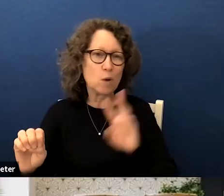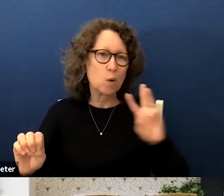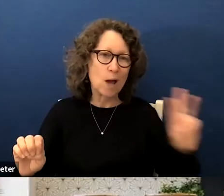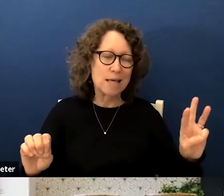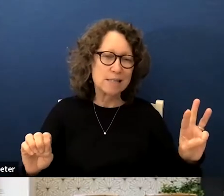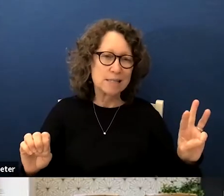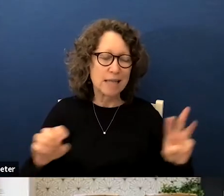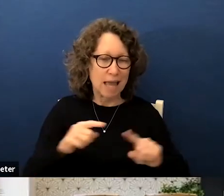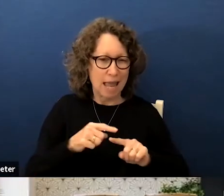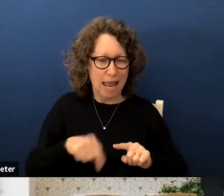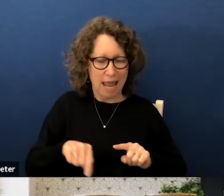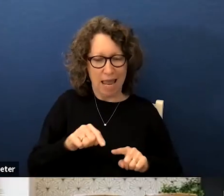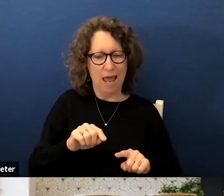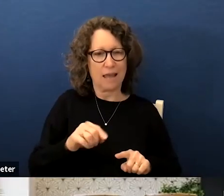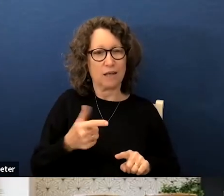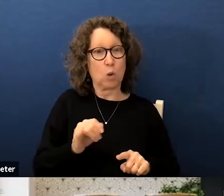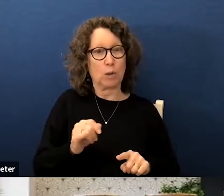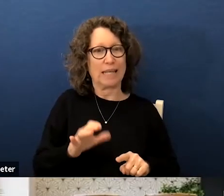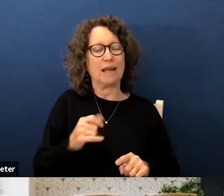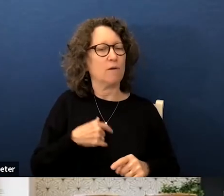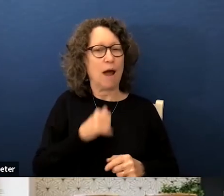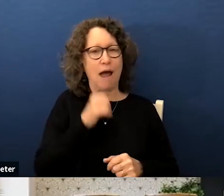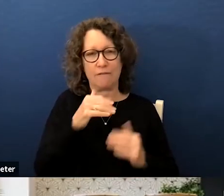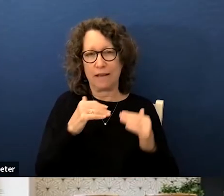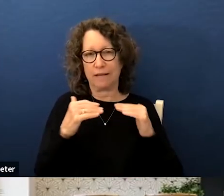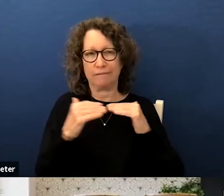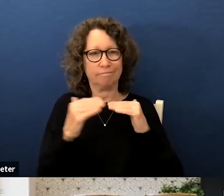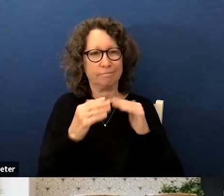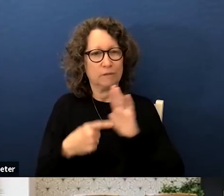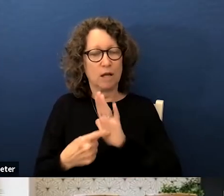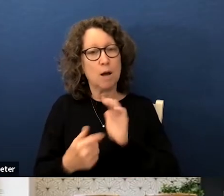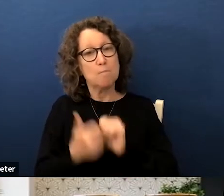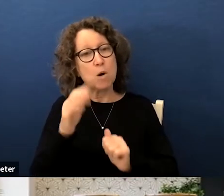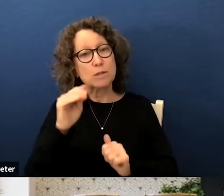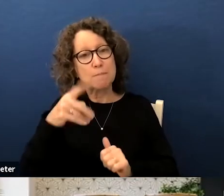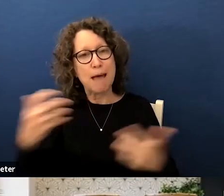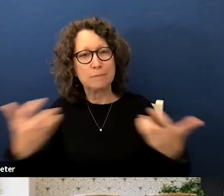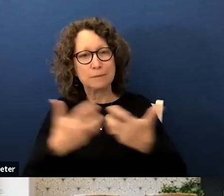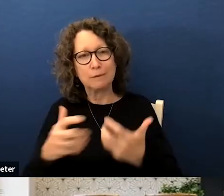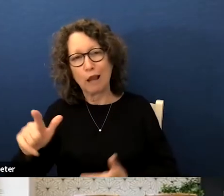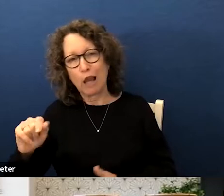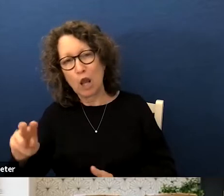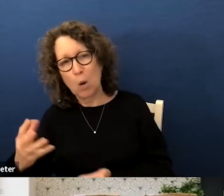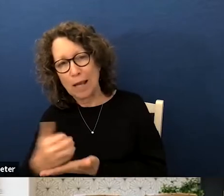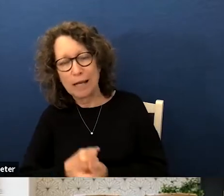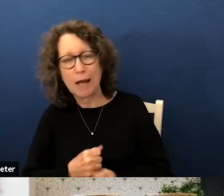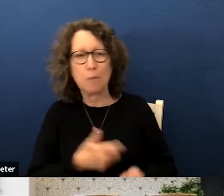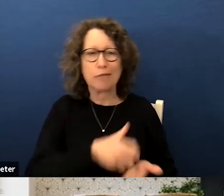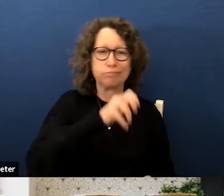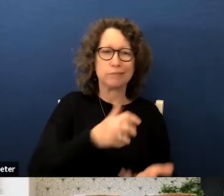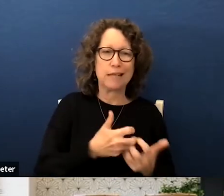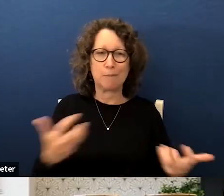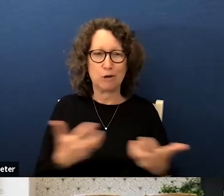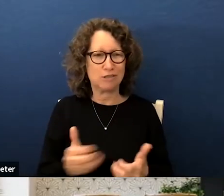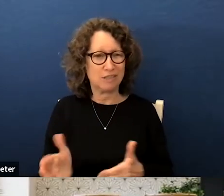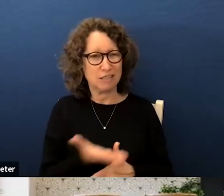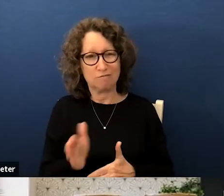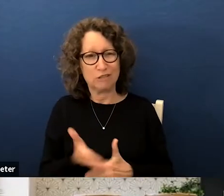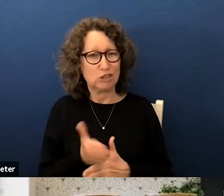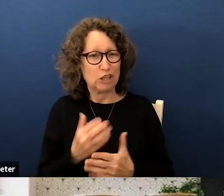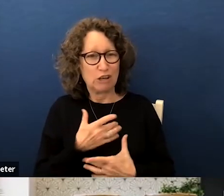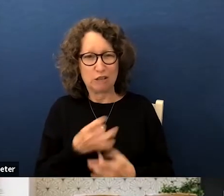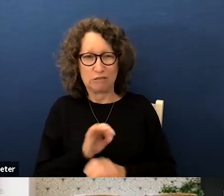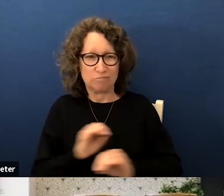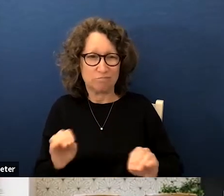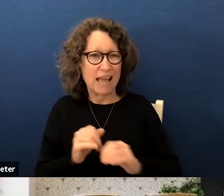altangolita from having fair representation in addition most maps combine low income neighborhoods with affluent neighborhoods that don't share common interests and